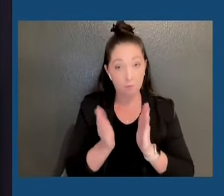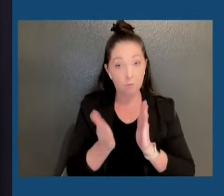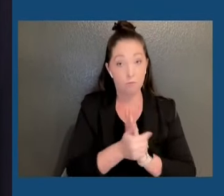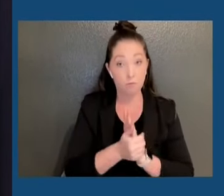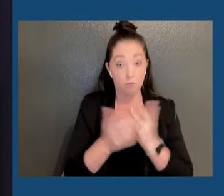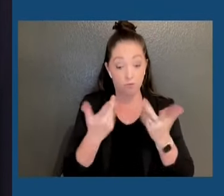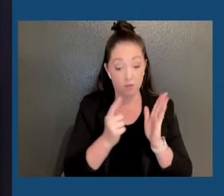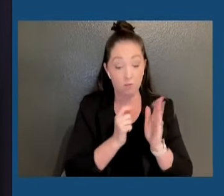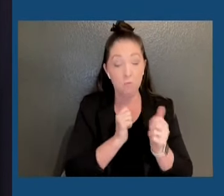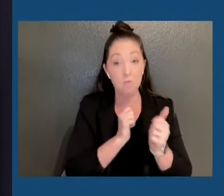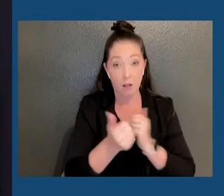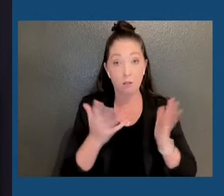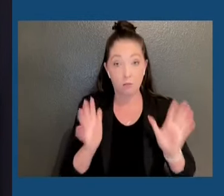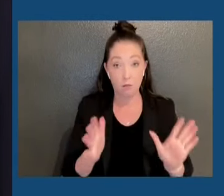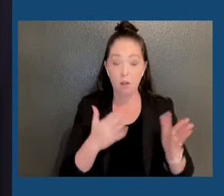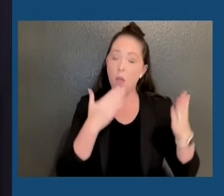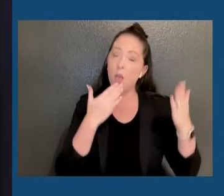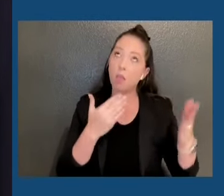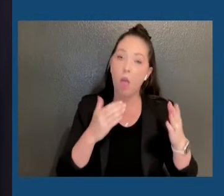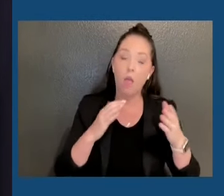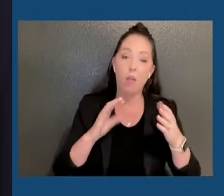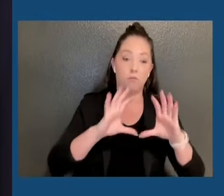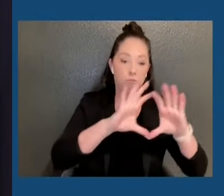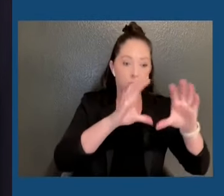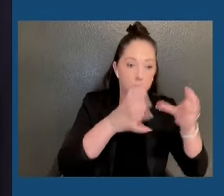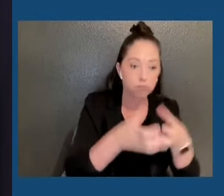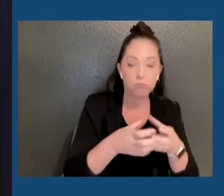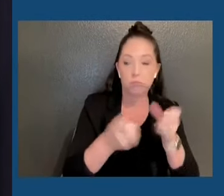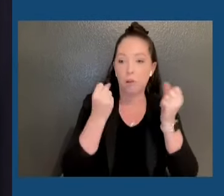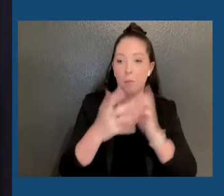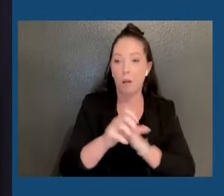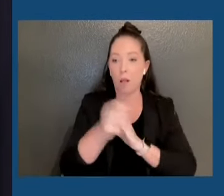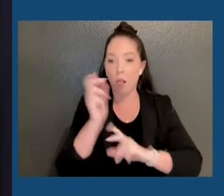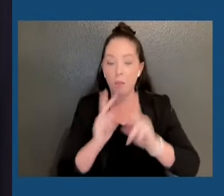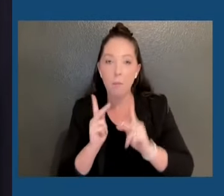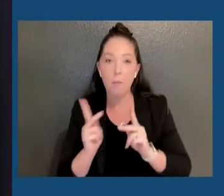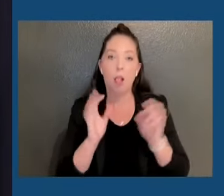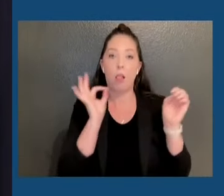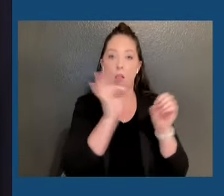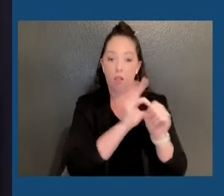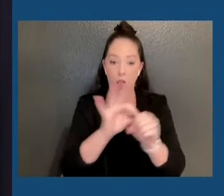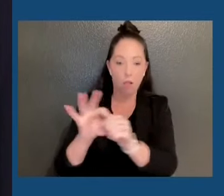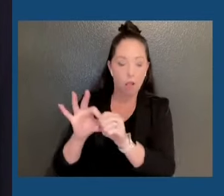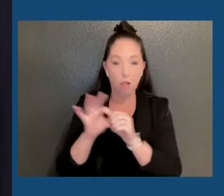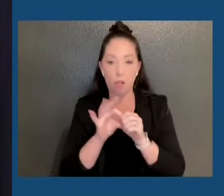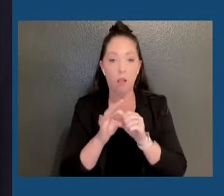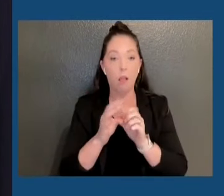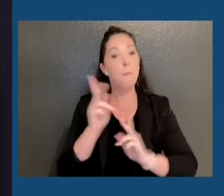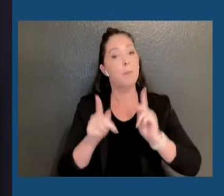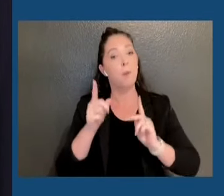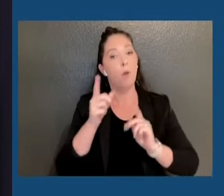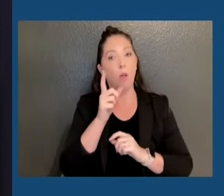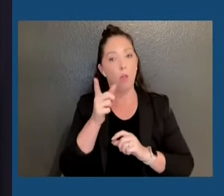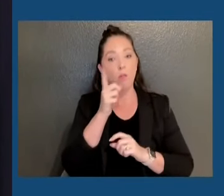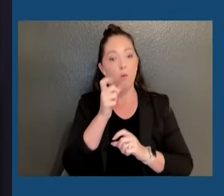credit to the coalition and to many others and the elected officials and everybody who stood up to fight for these rights